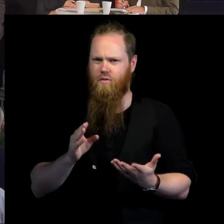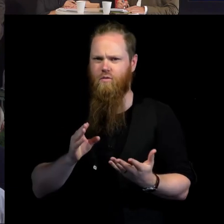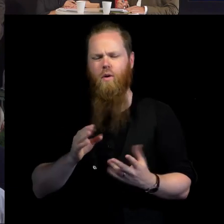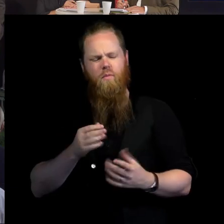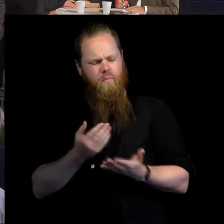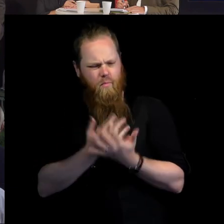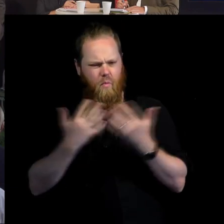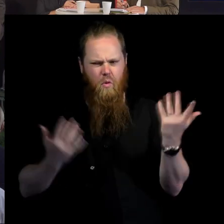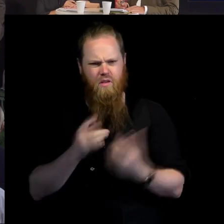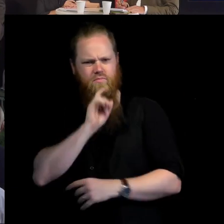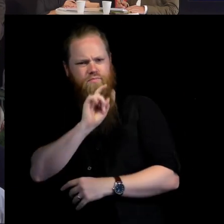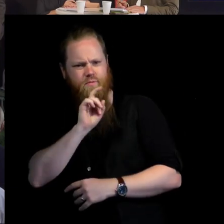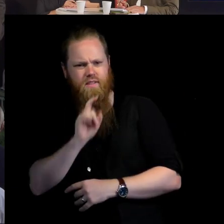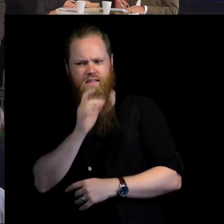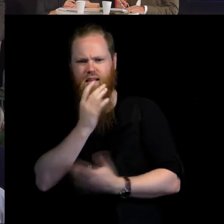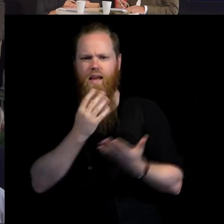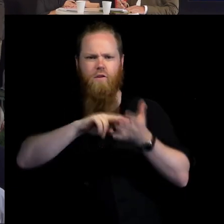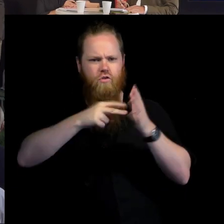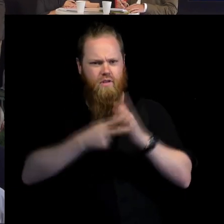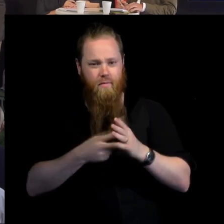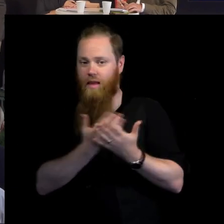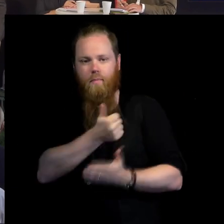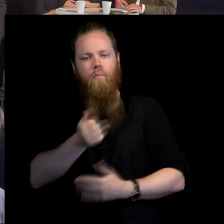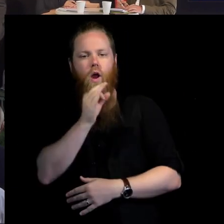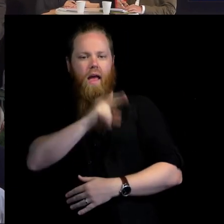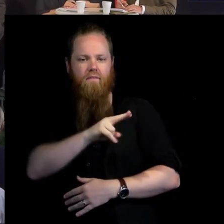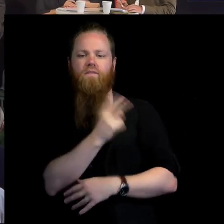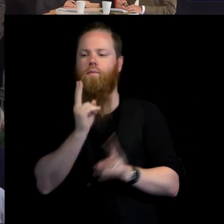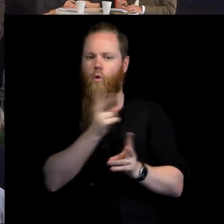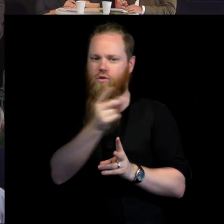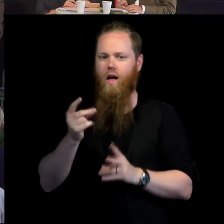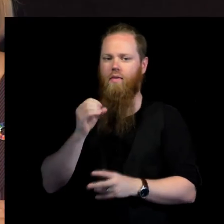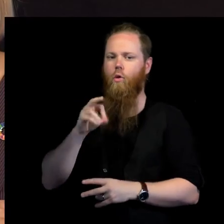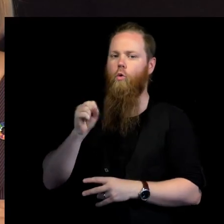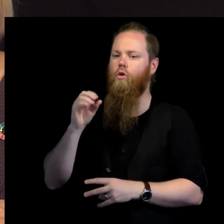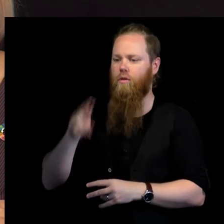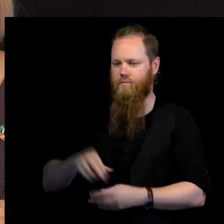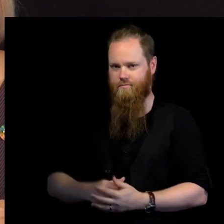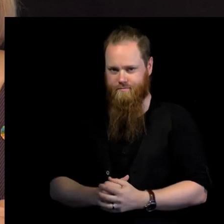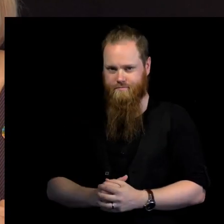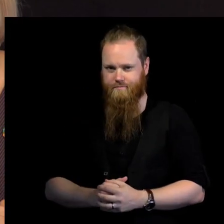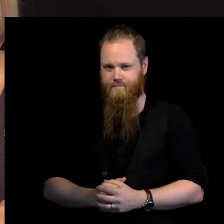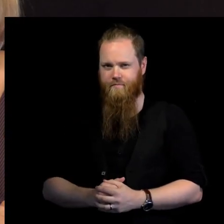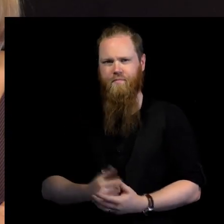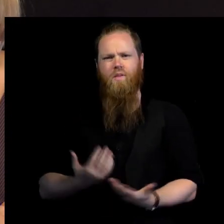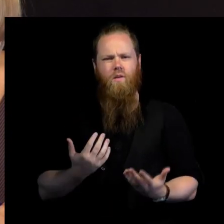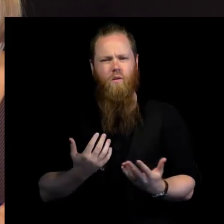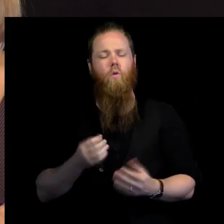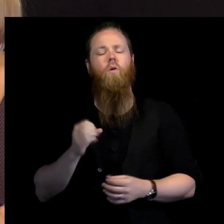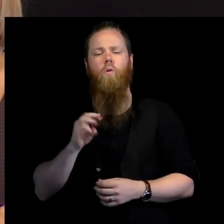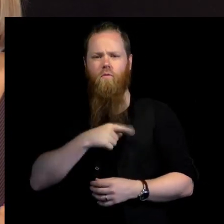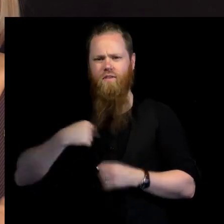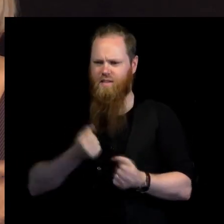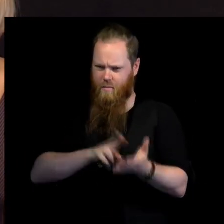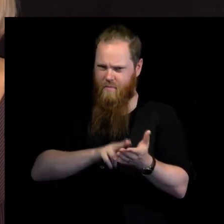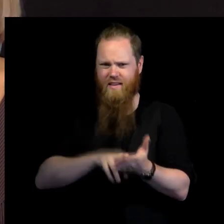world order, not only the UN but other entities as well. And in order to prove the relevance of this in times